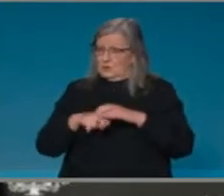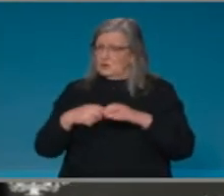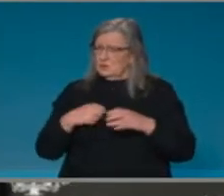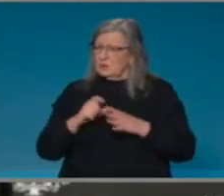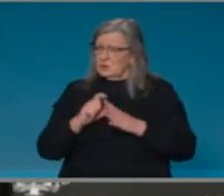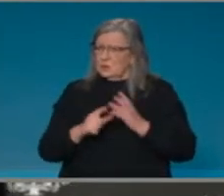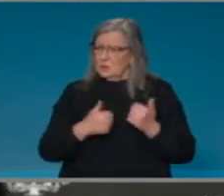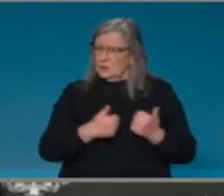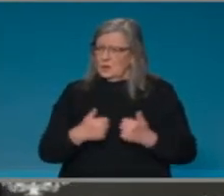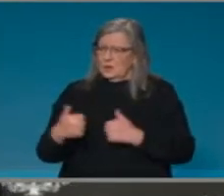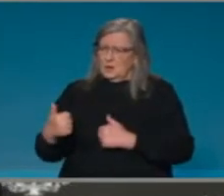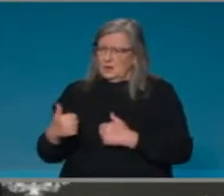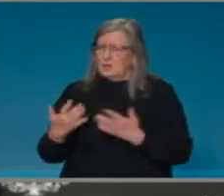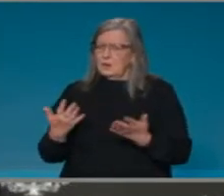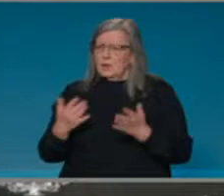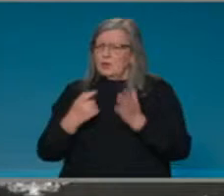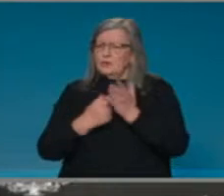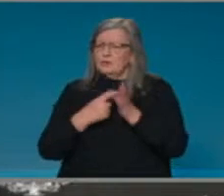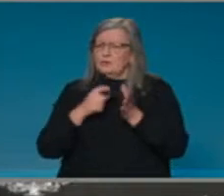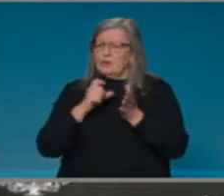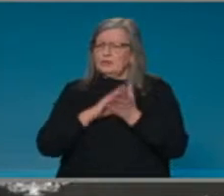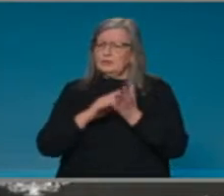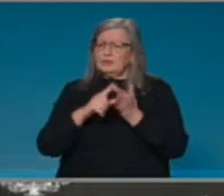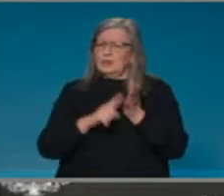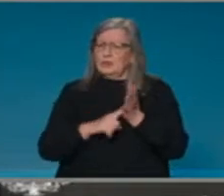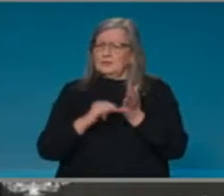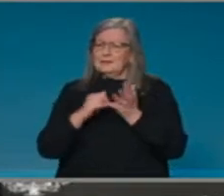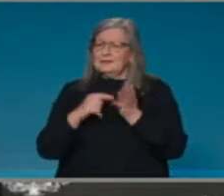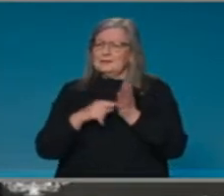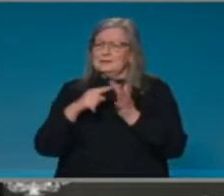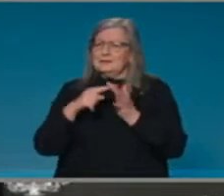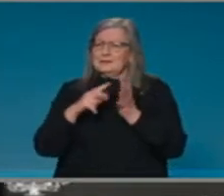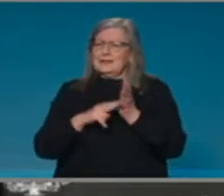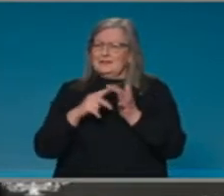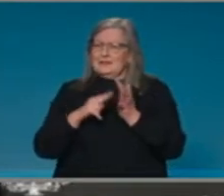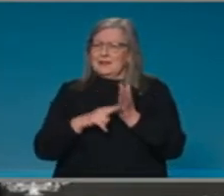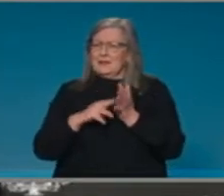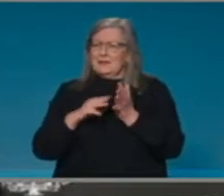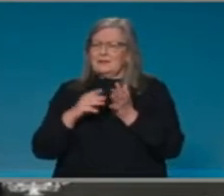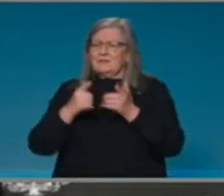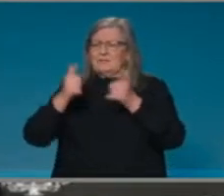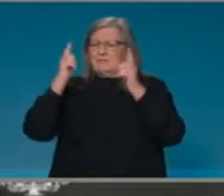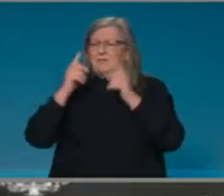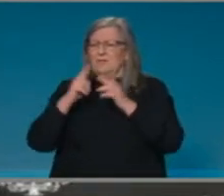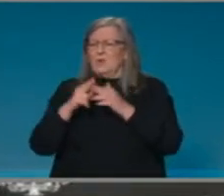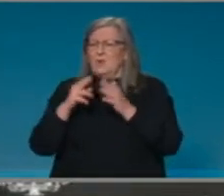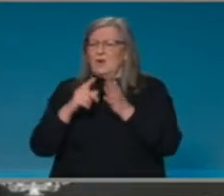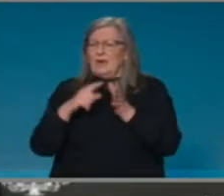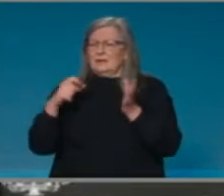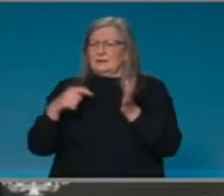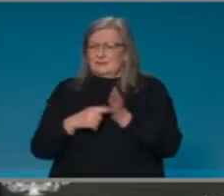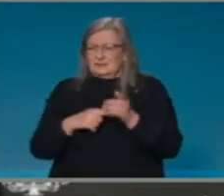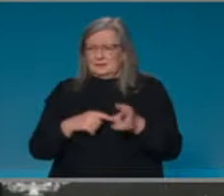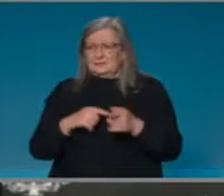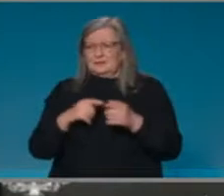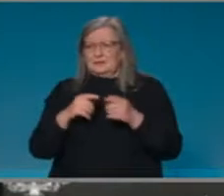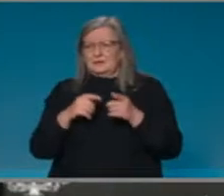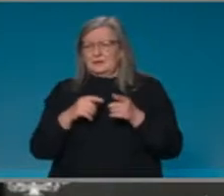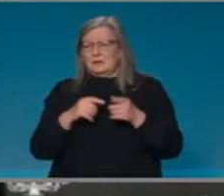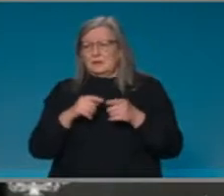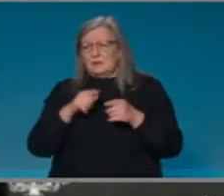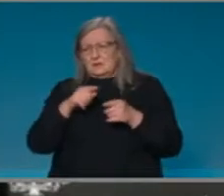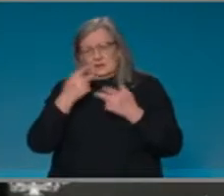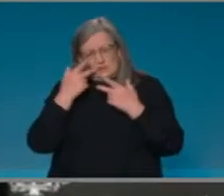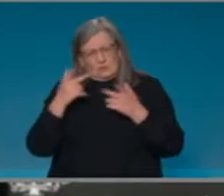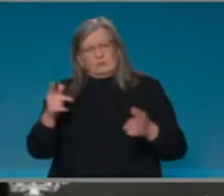Andrew Barr have shown us the way. The second thing is AHPPC, and Alison might address this, we'll be looking